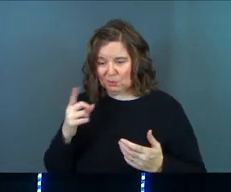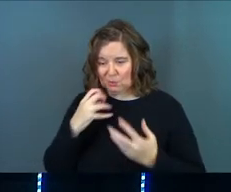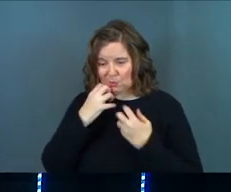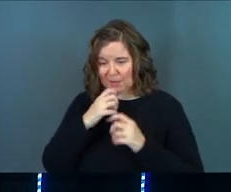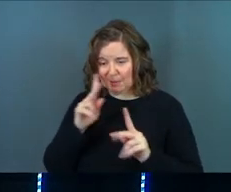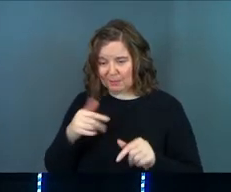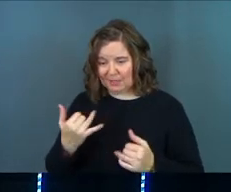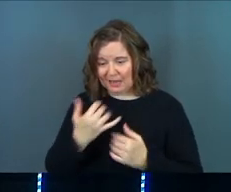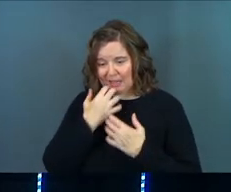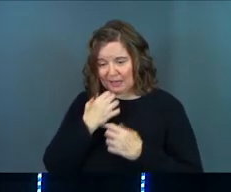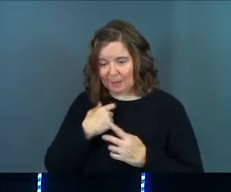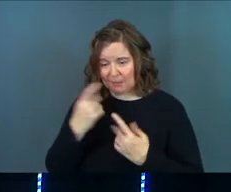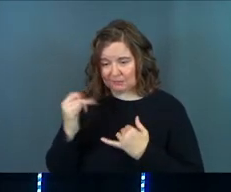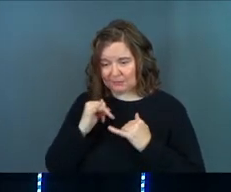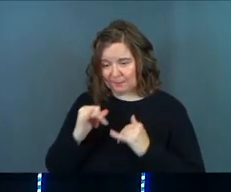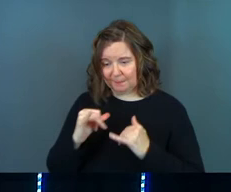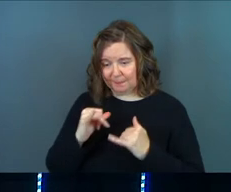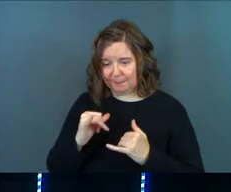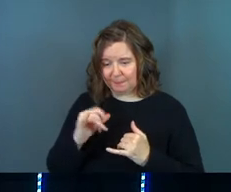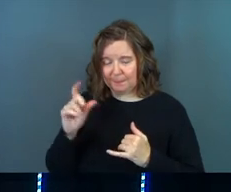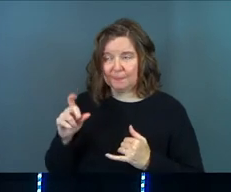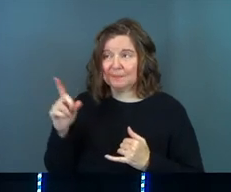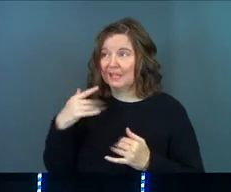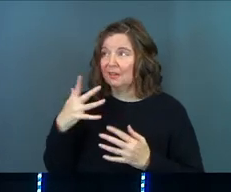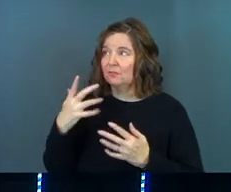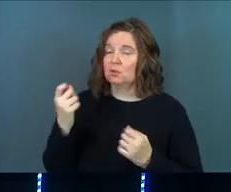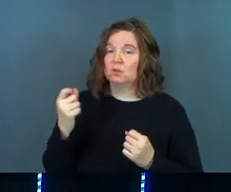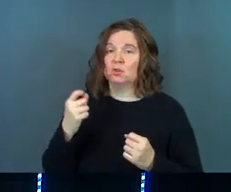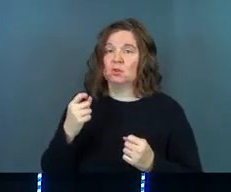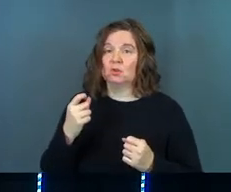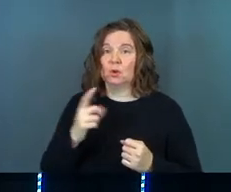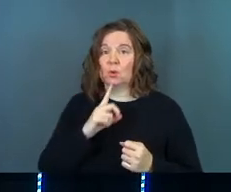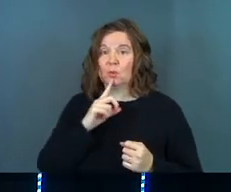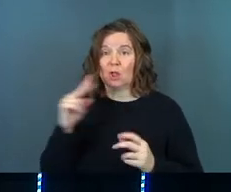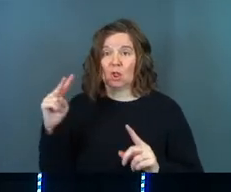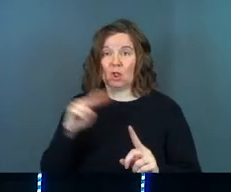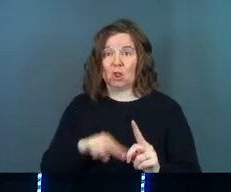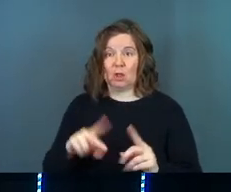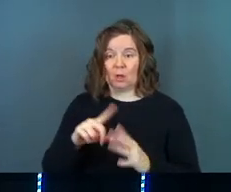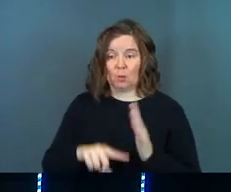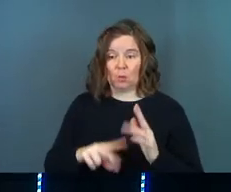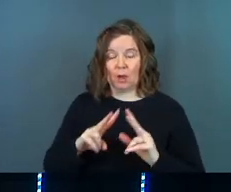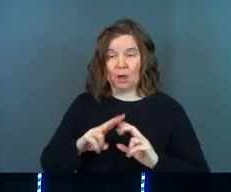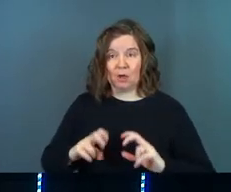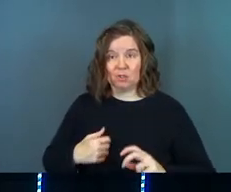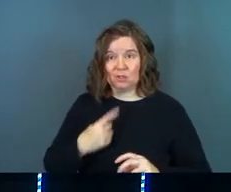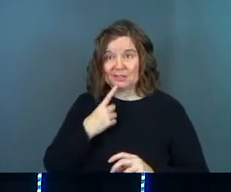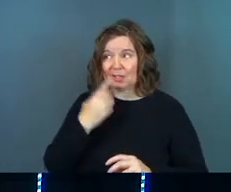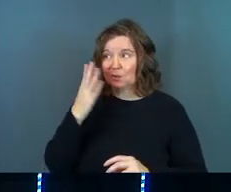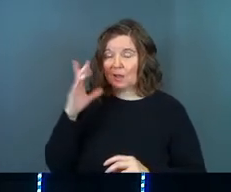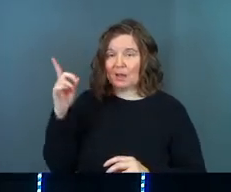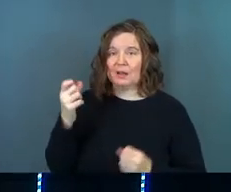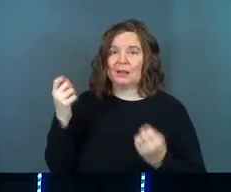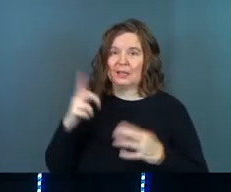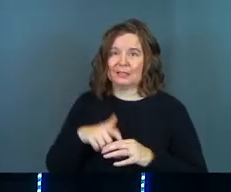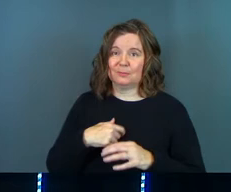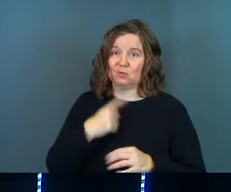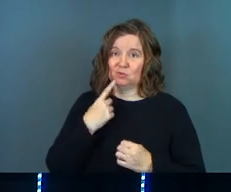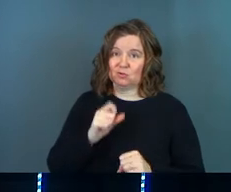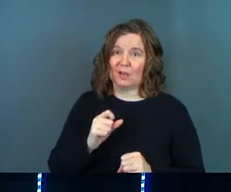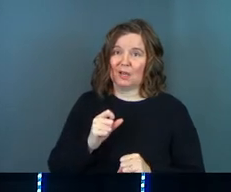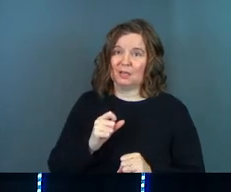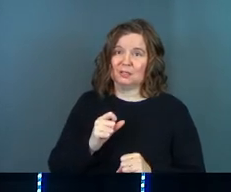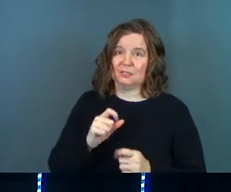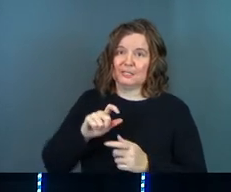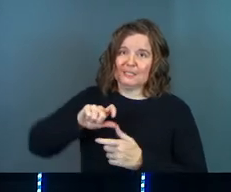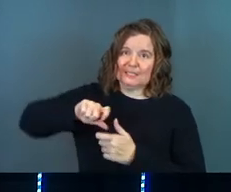care about this person that I care about? And if you took a real look at what you're saying to God, a lot of times you're trying